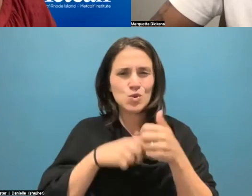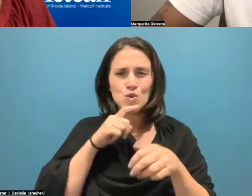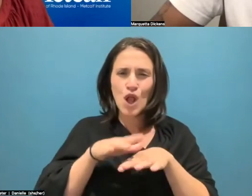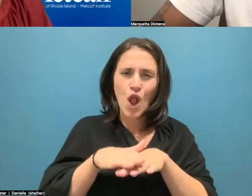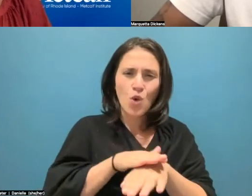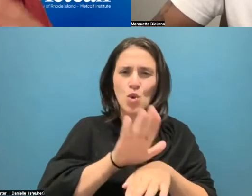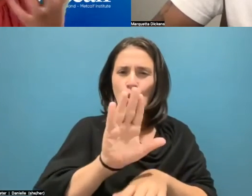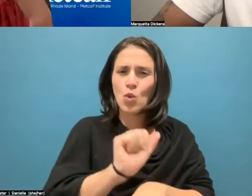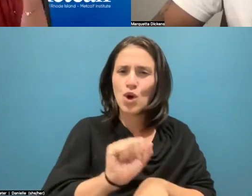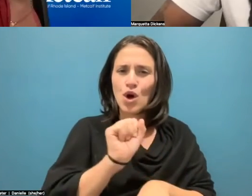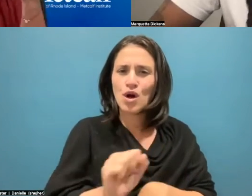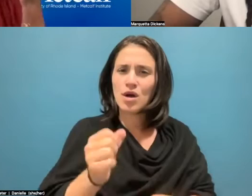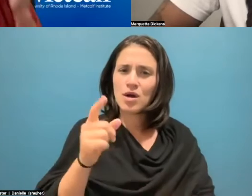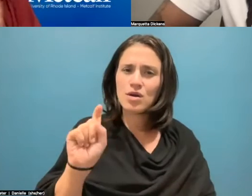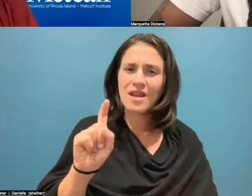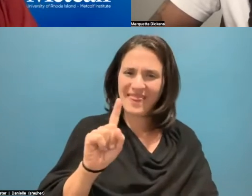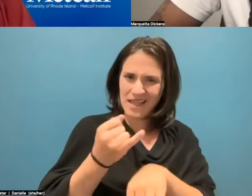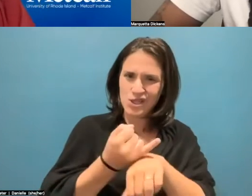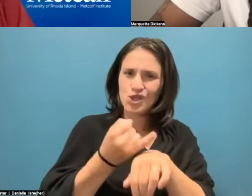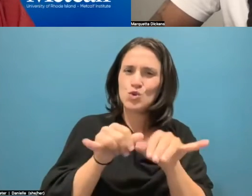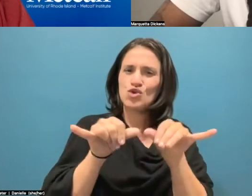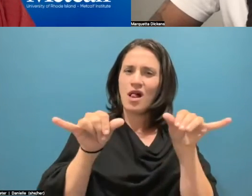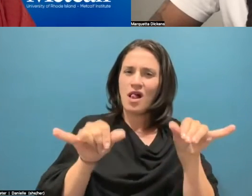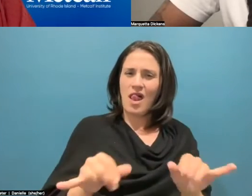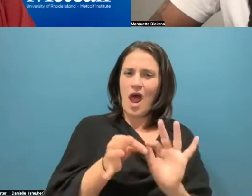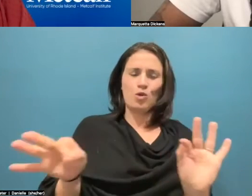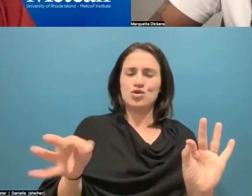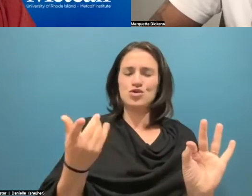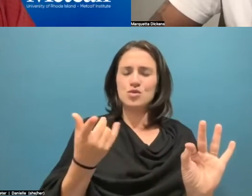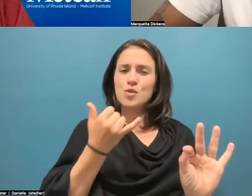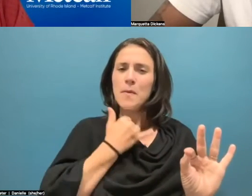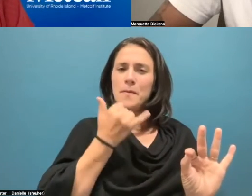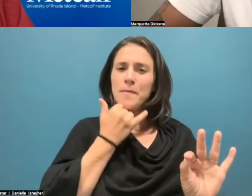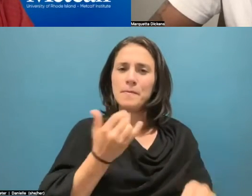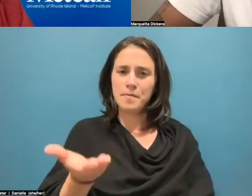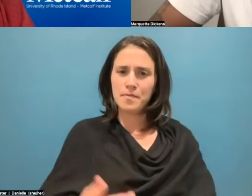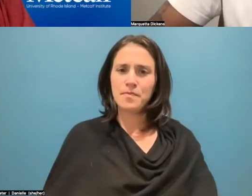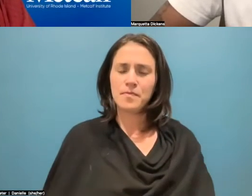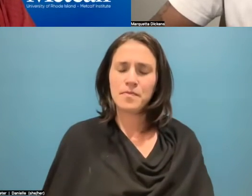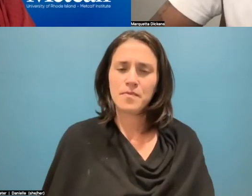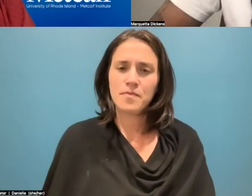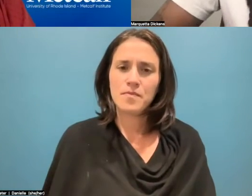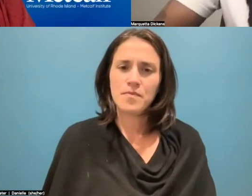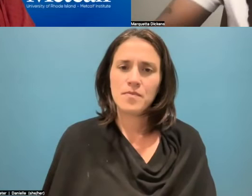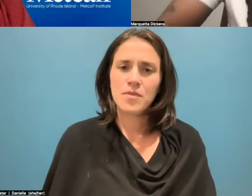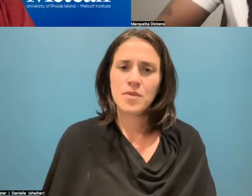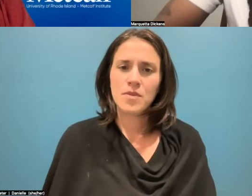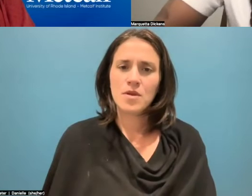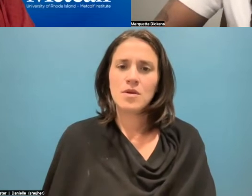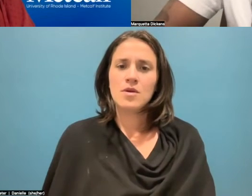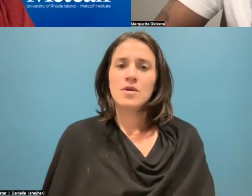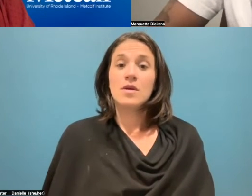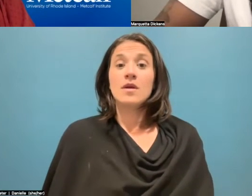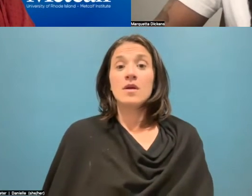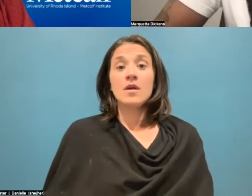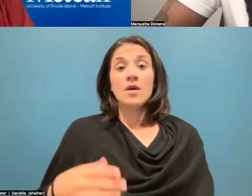commitment? I think they're talking about sort of institutional racism. Yes. So the thing that we do